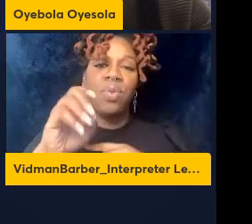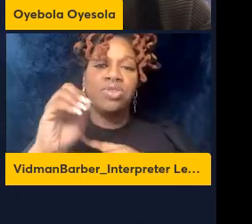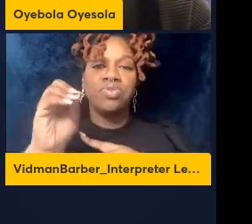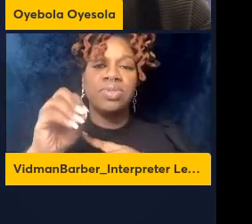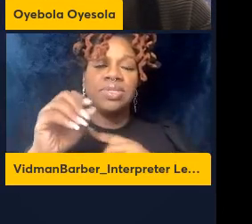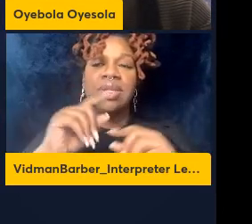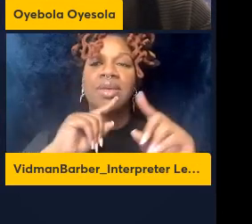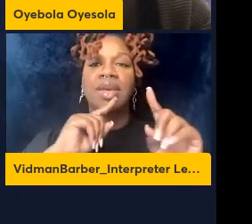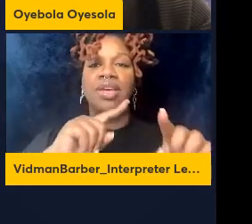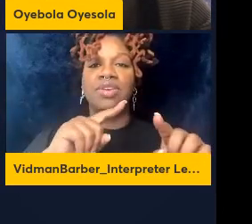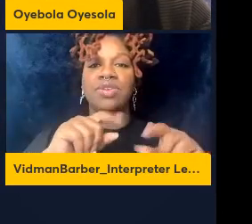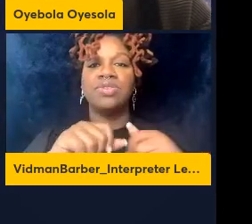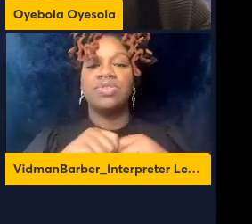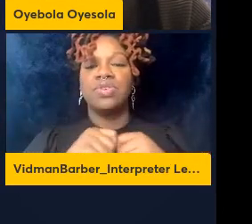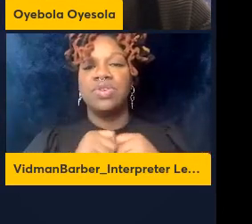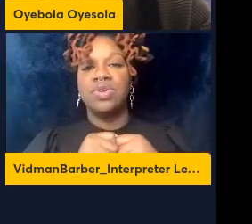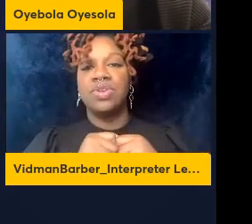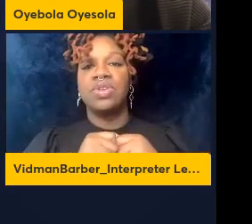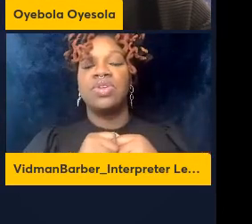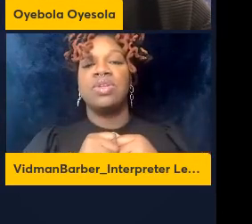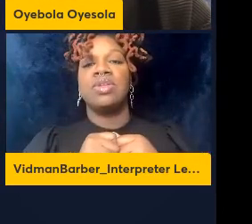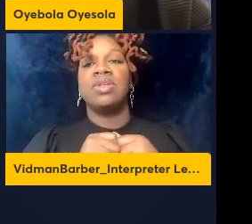others have said non